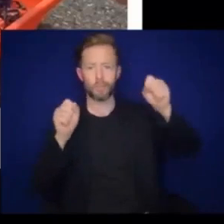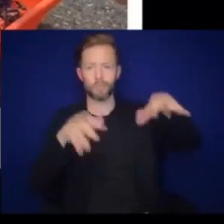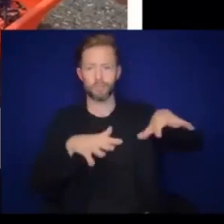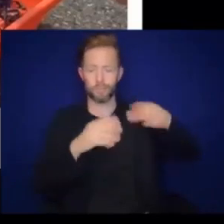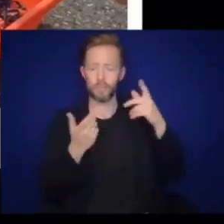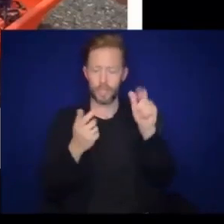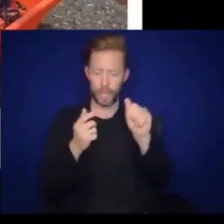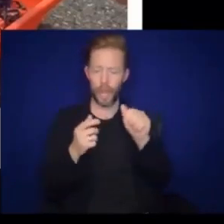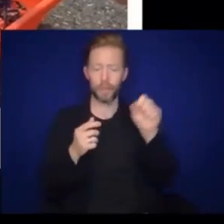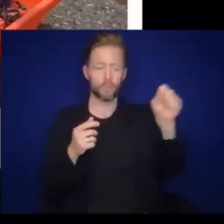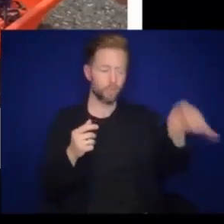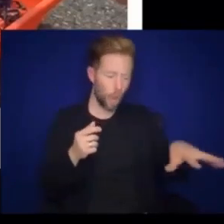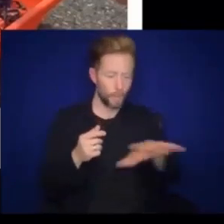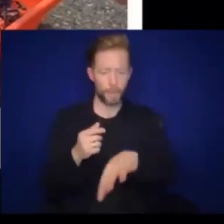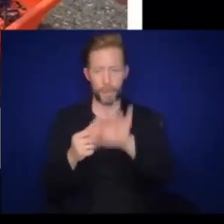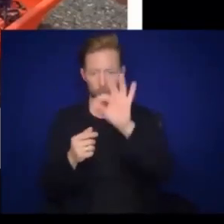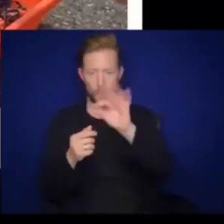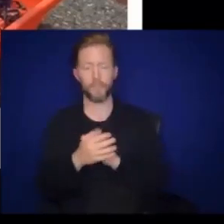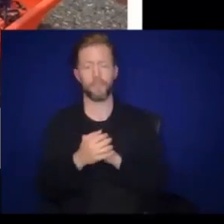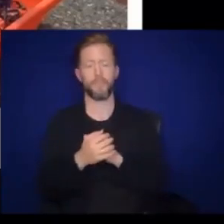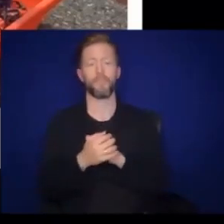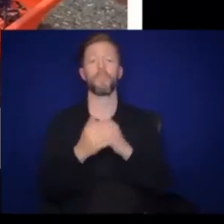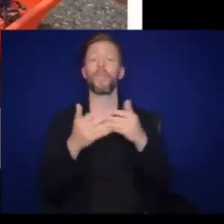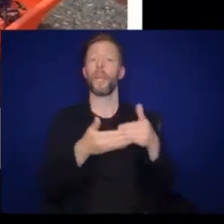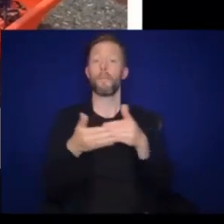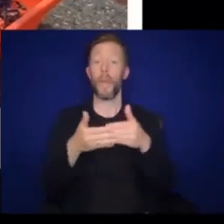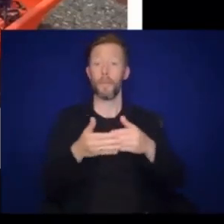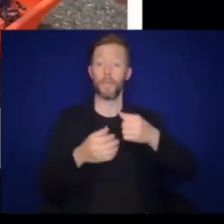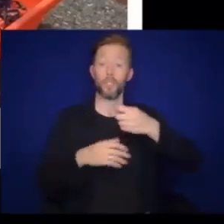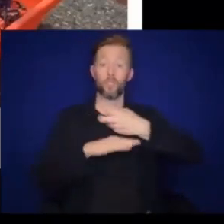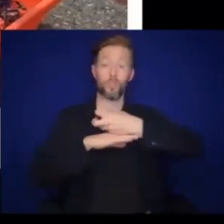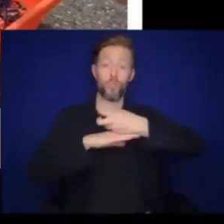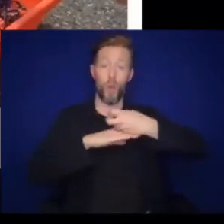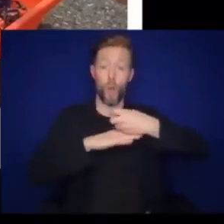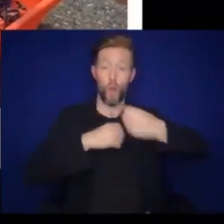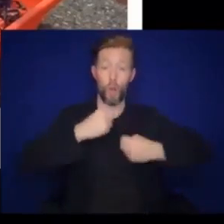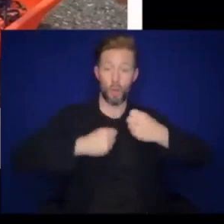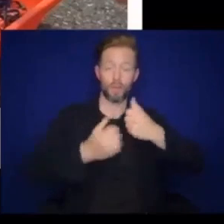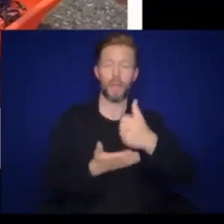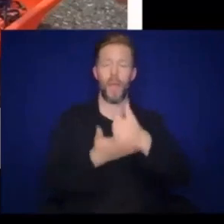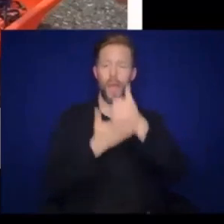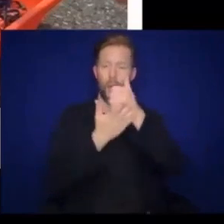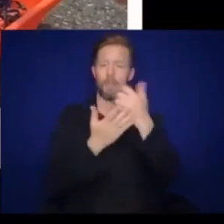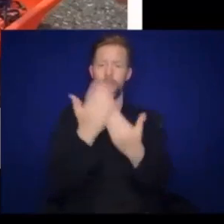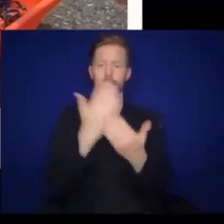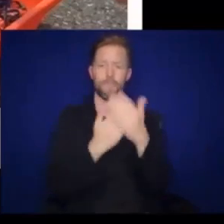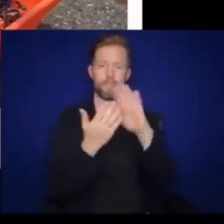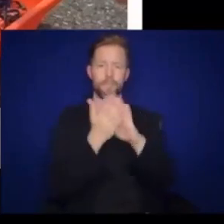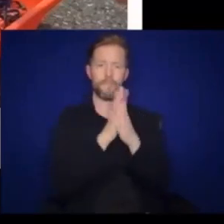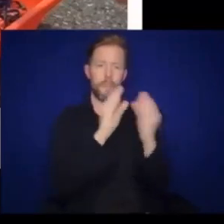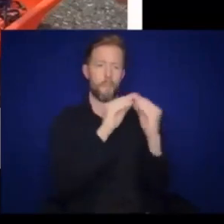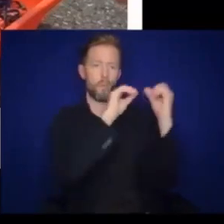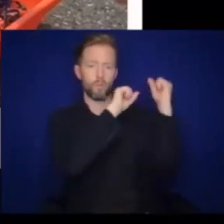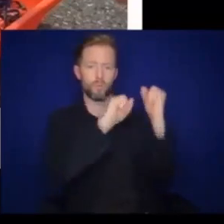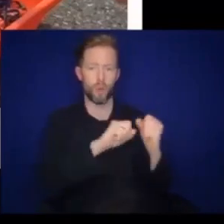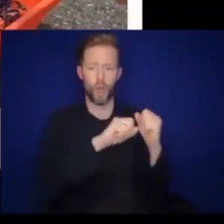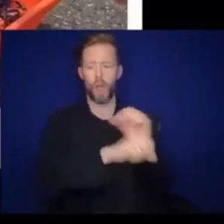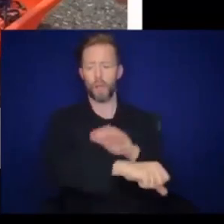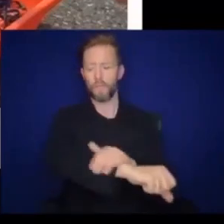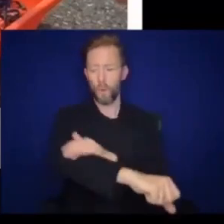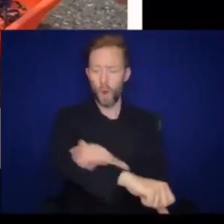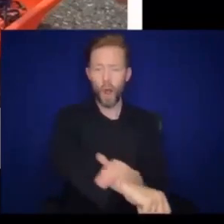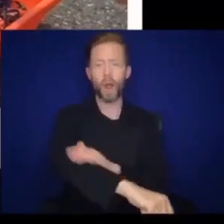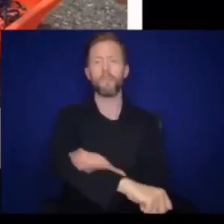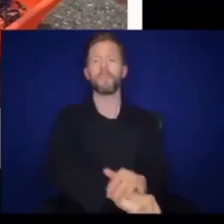are. When babies crawl, it helps to strengthen the musculature of their hands, forearms,